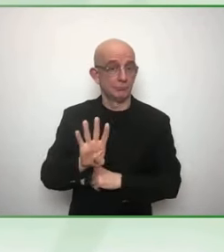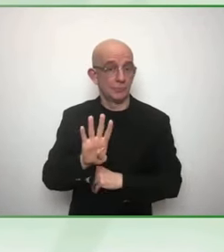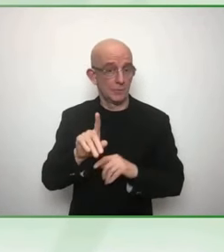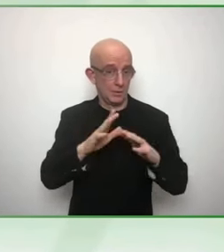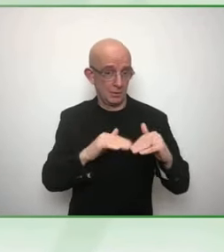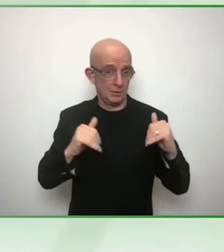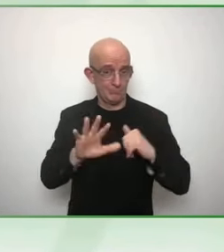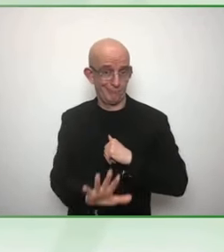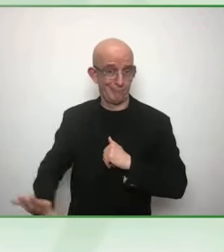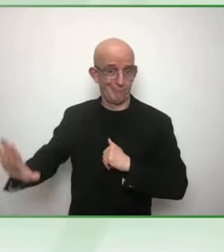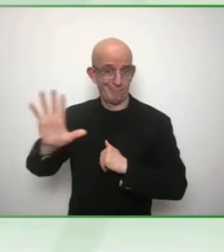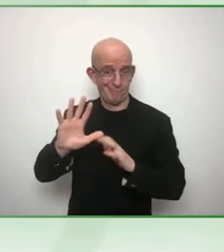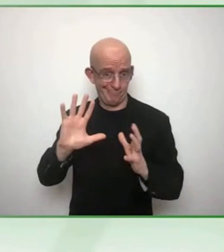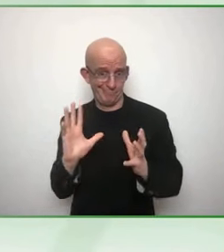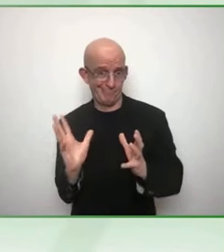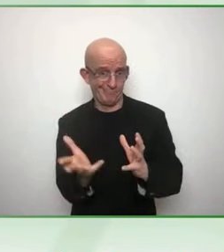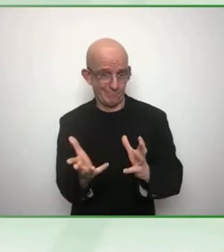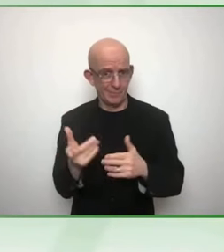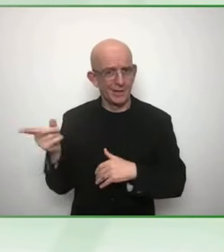the same time, it poses